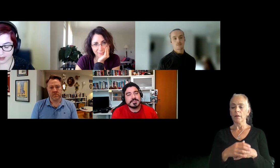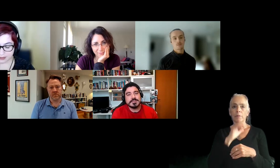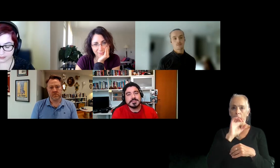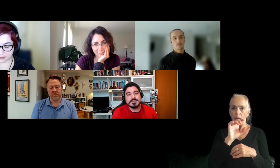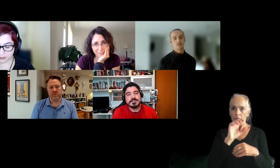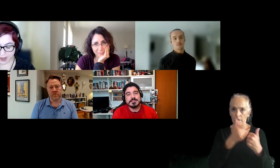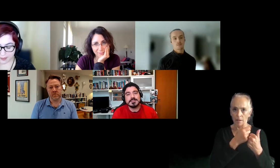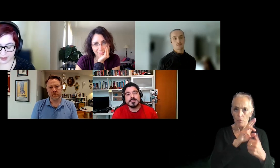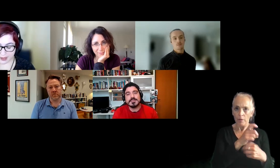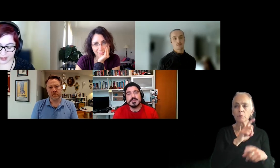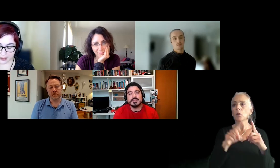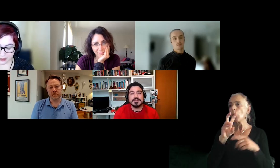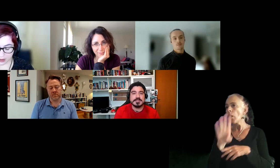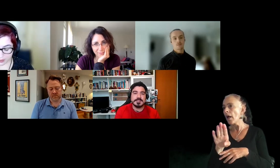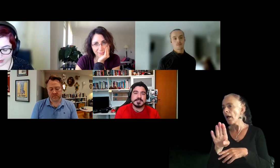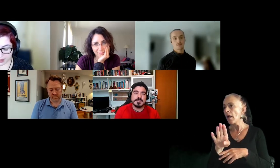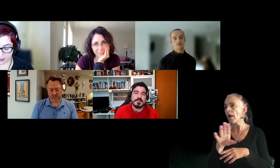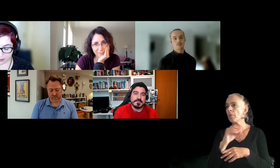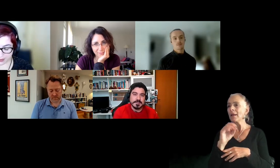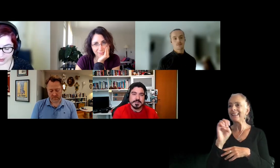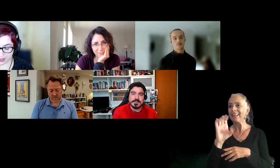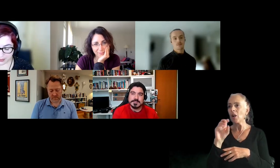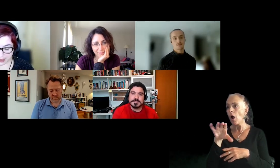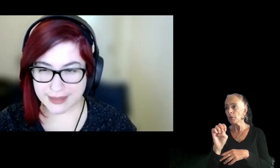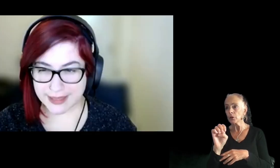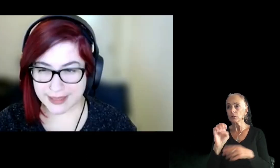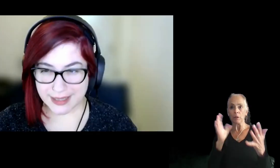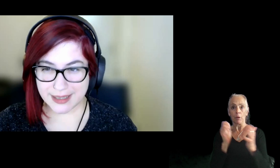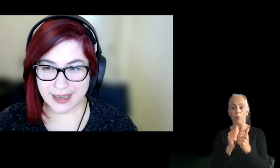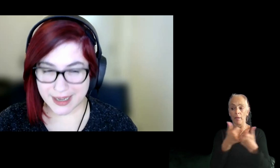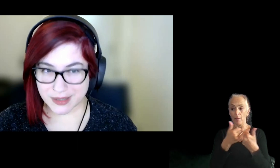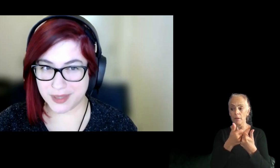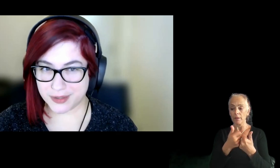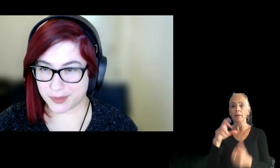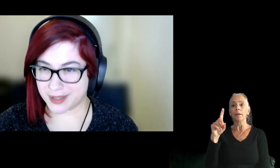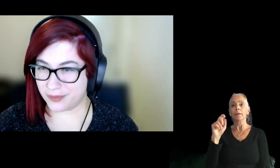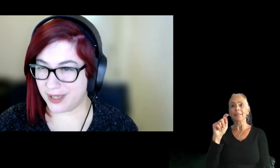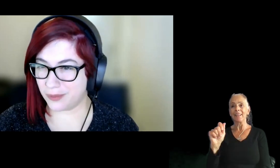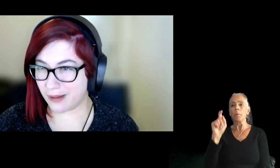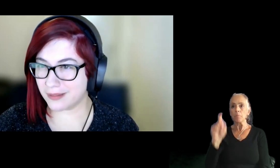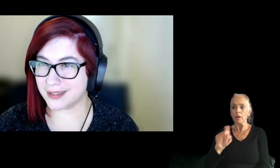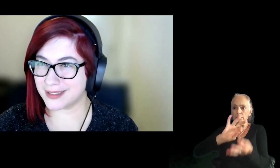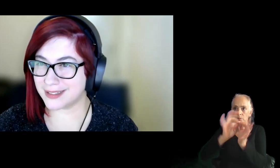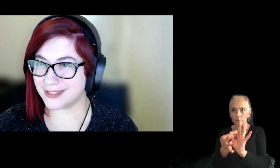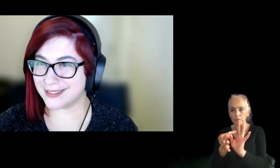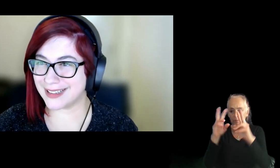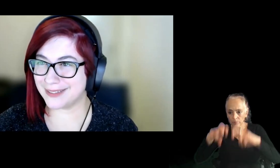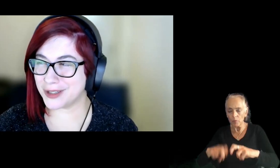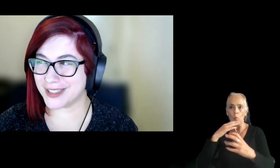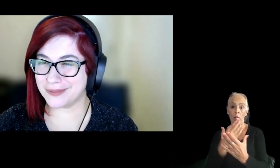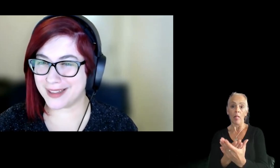um, web and e-commerce and comparing to gaming data has to be interpreted really well. Cause